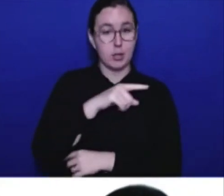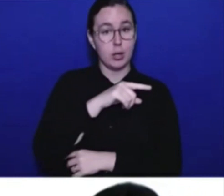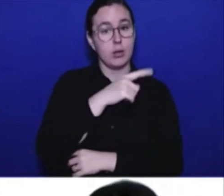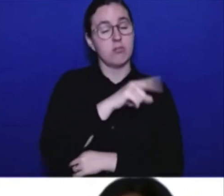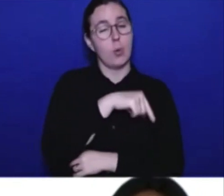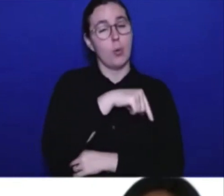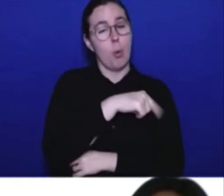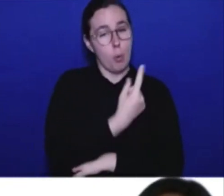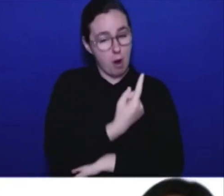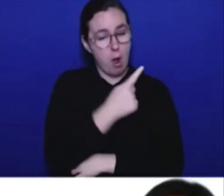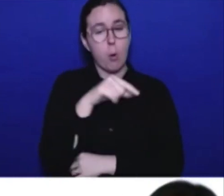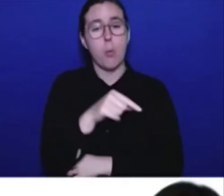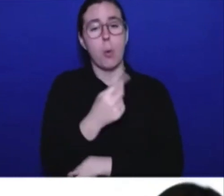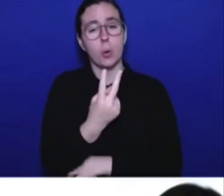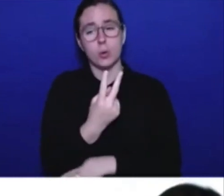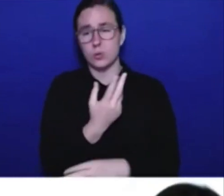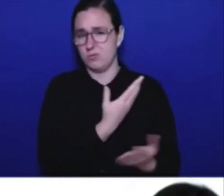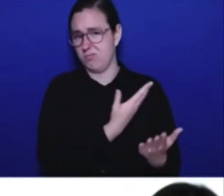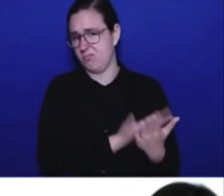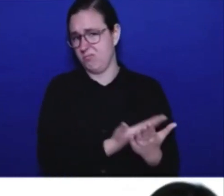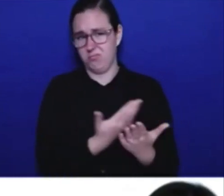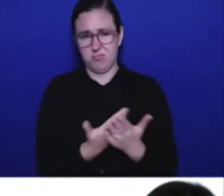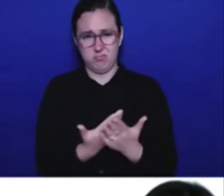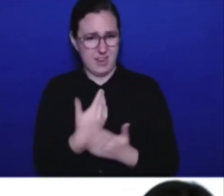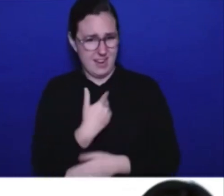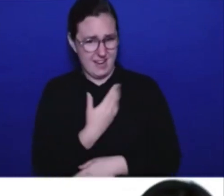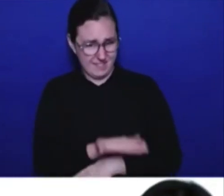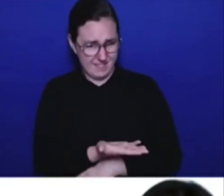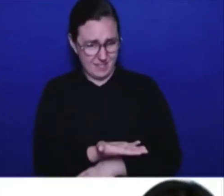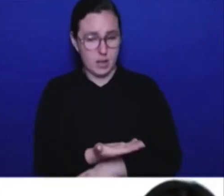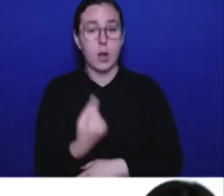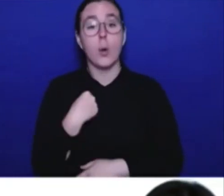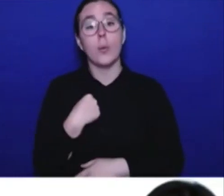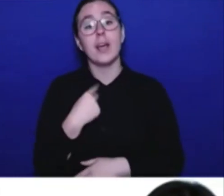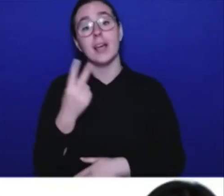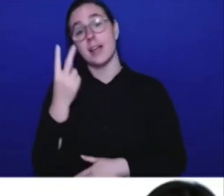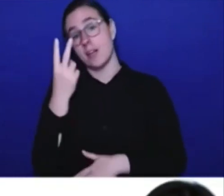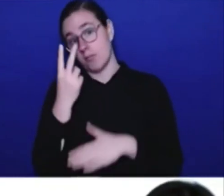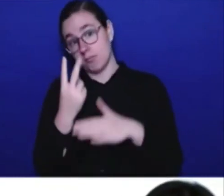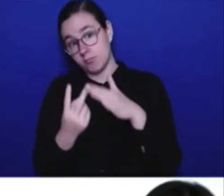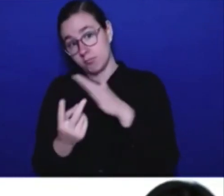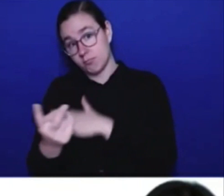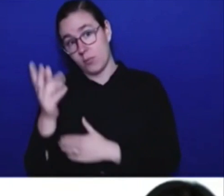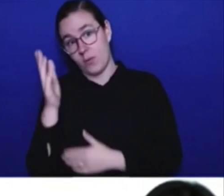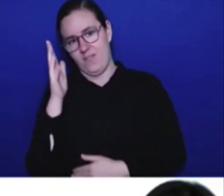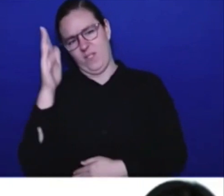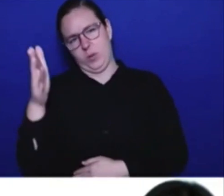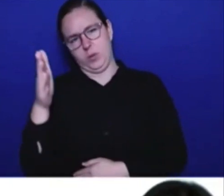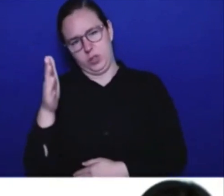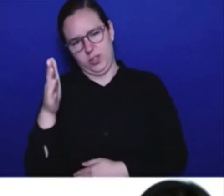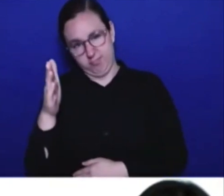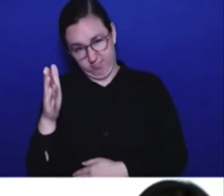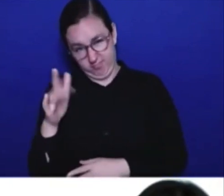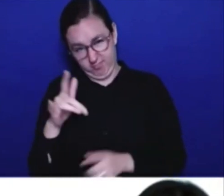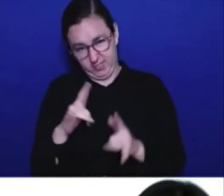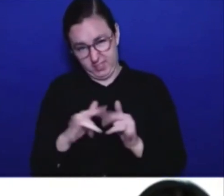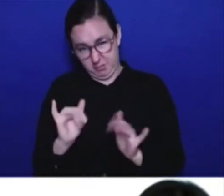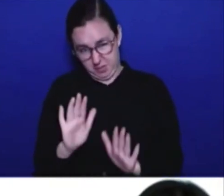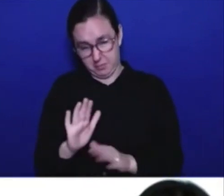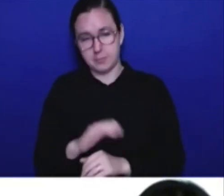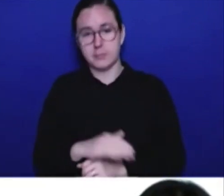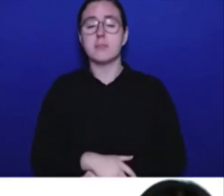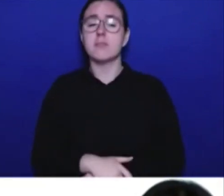we are putting forward an outlook of what we anticipate into the future. There's a lot of uncertainty in the driving